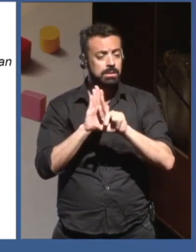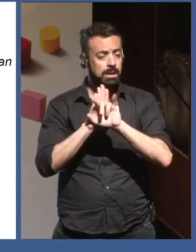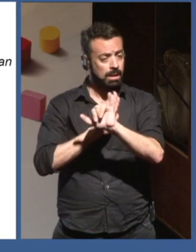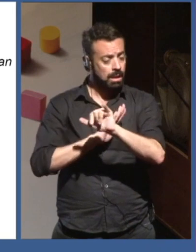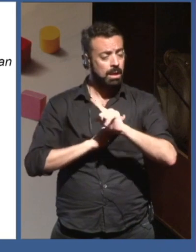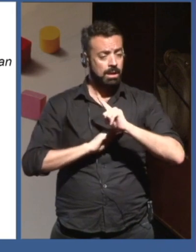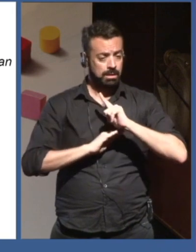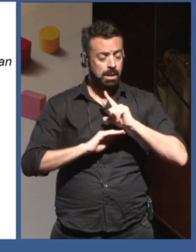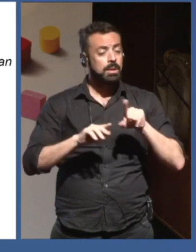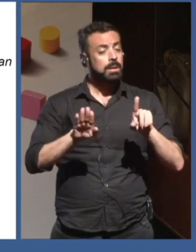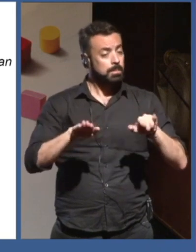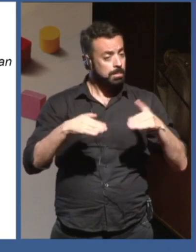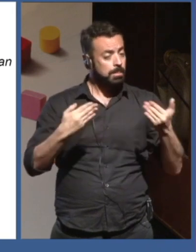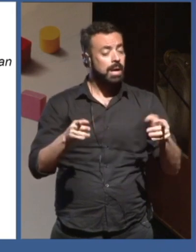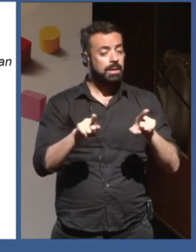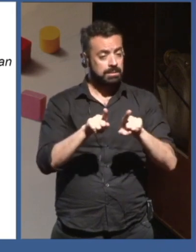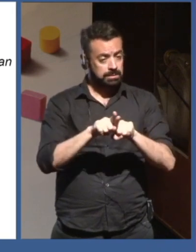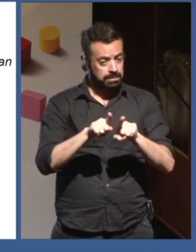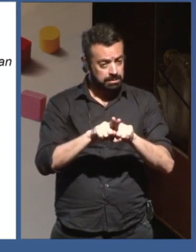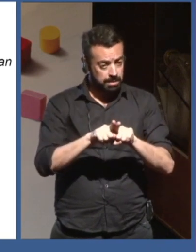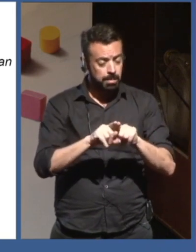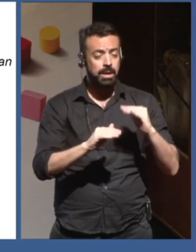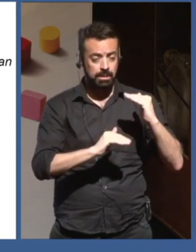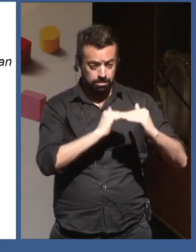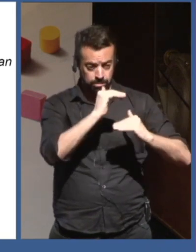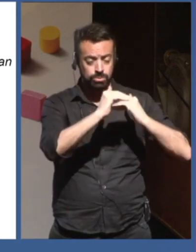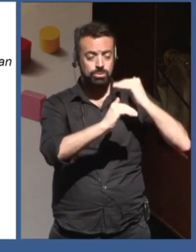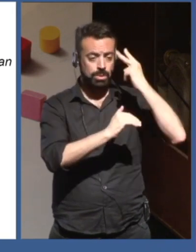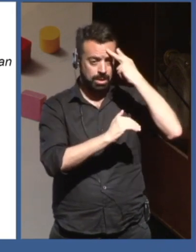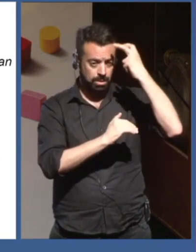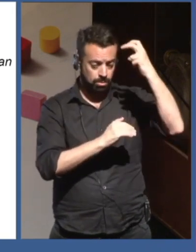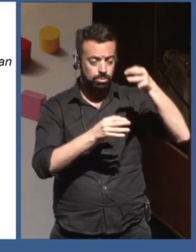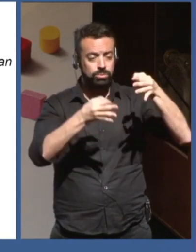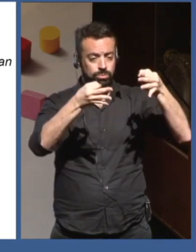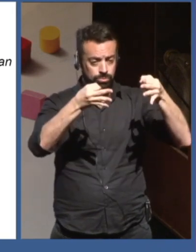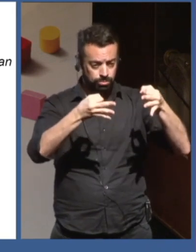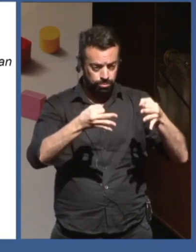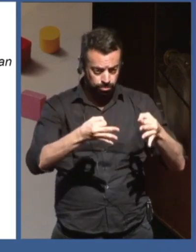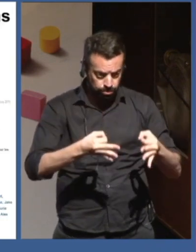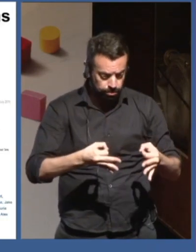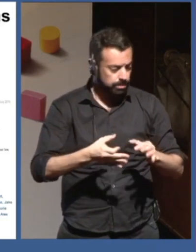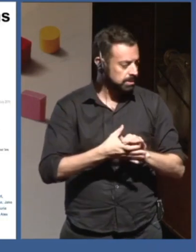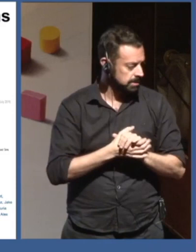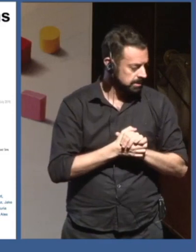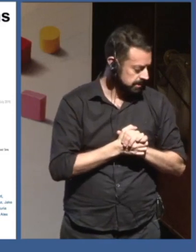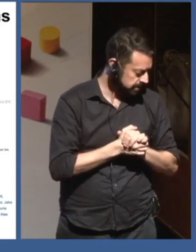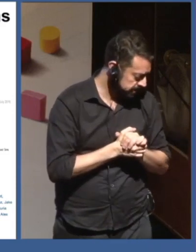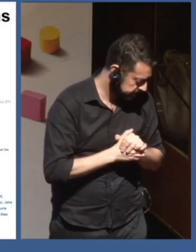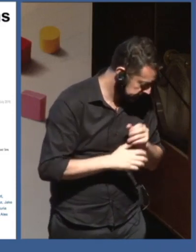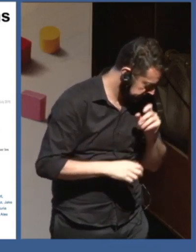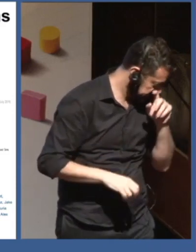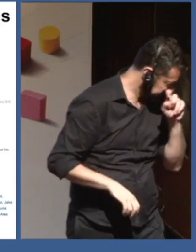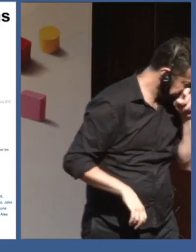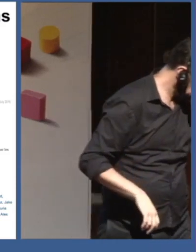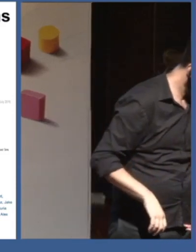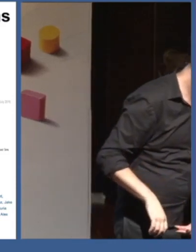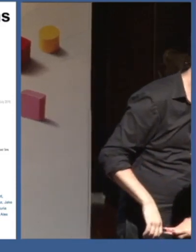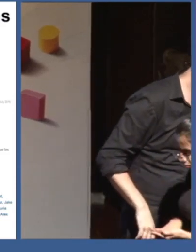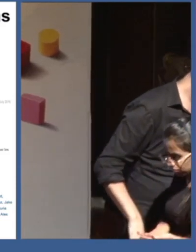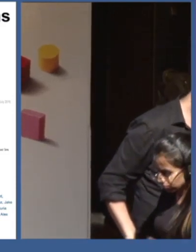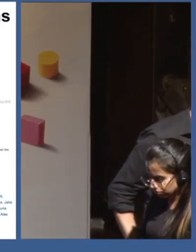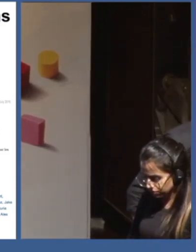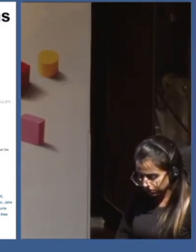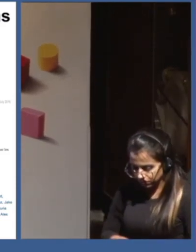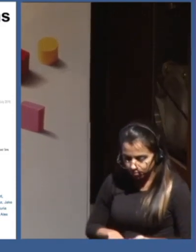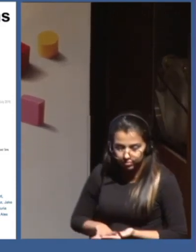culture, building the right levels of literacy about data, which I will get to. So, now I'm in the last sort